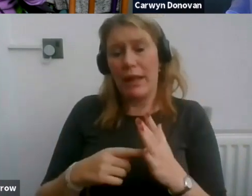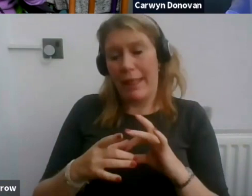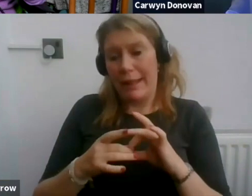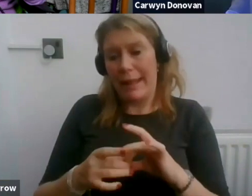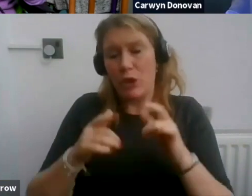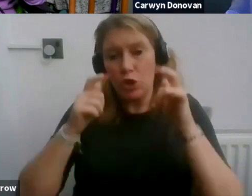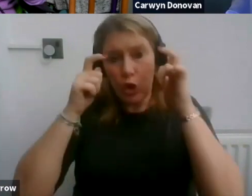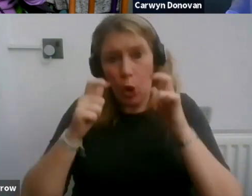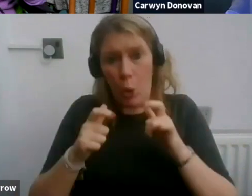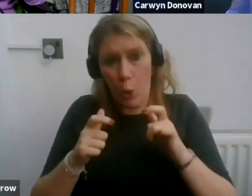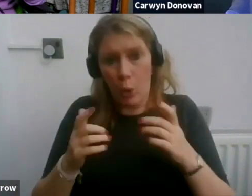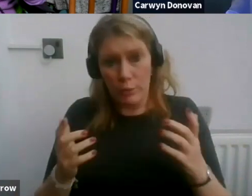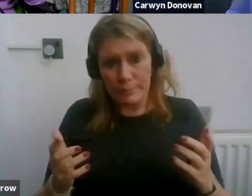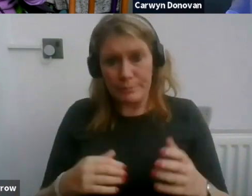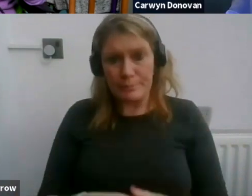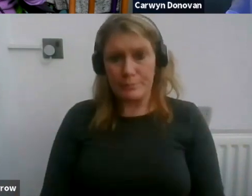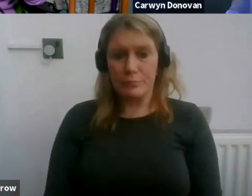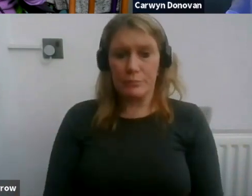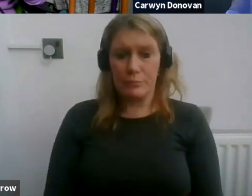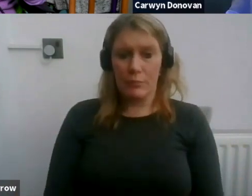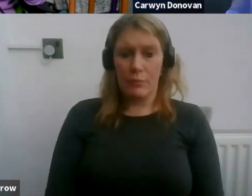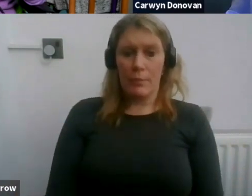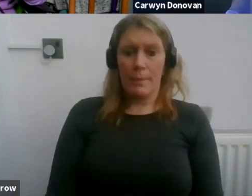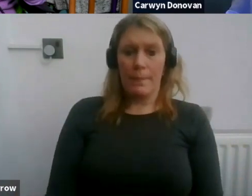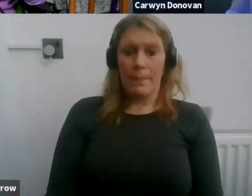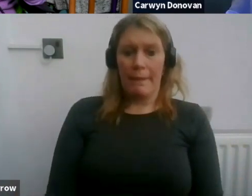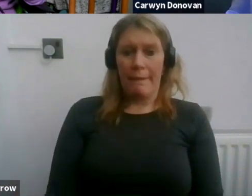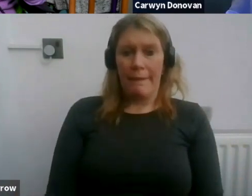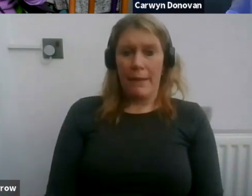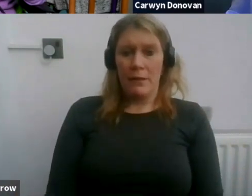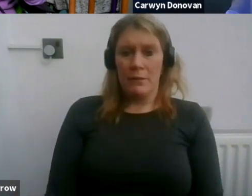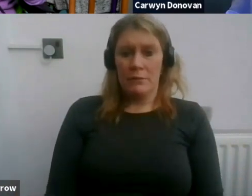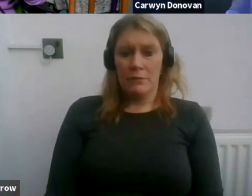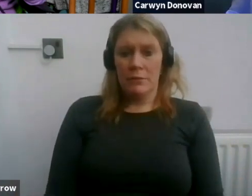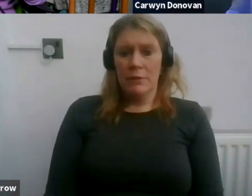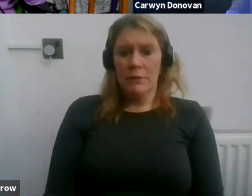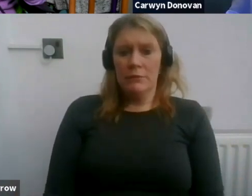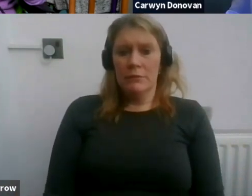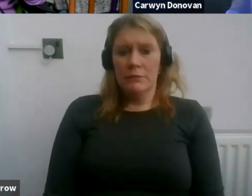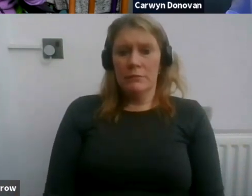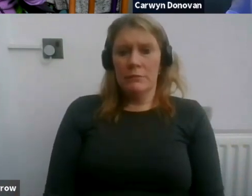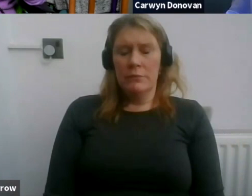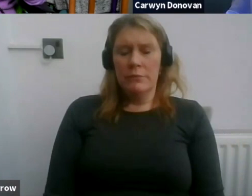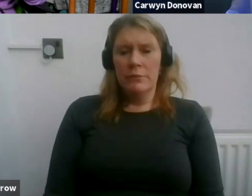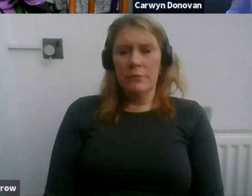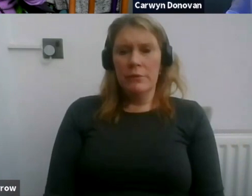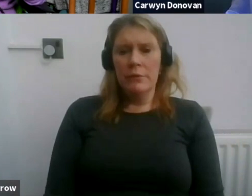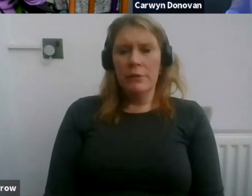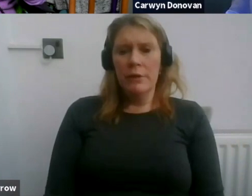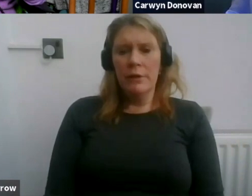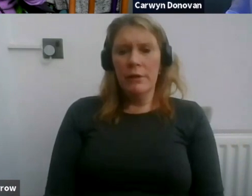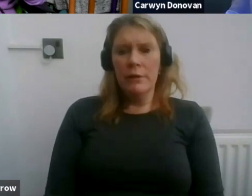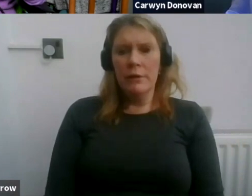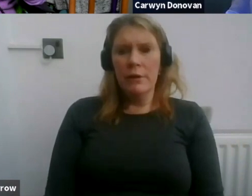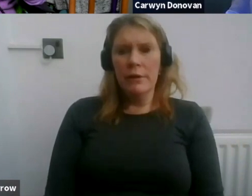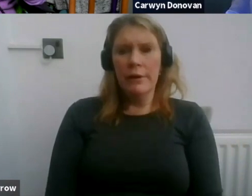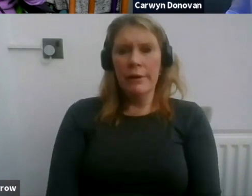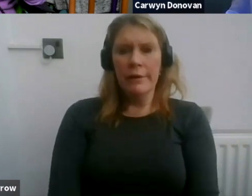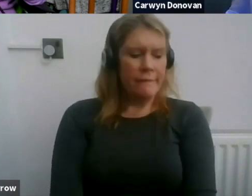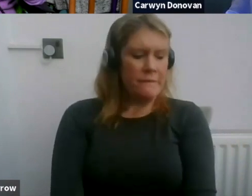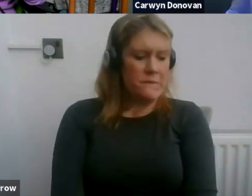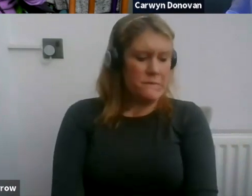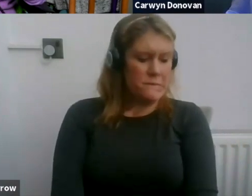There is one more point which I wanted to make, and that is, well, is